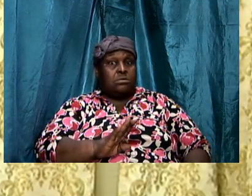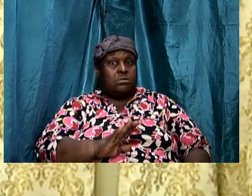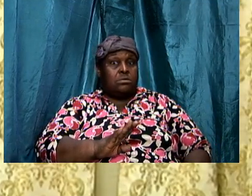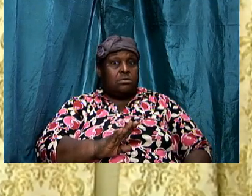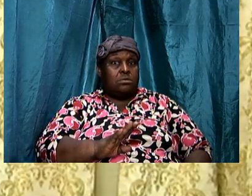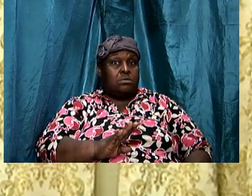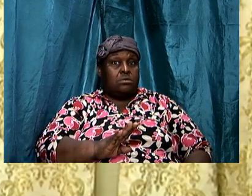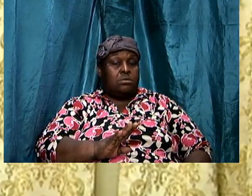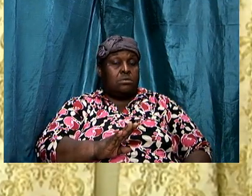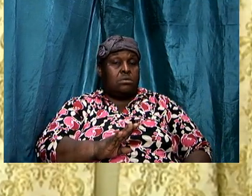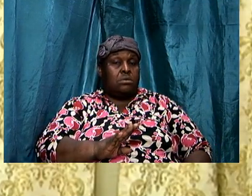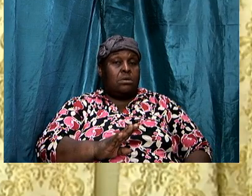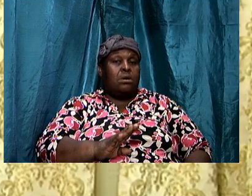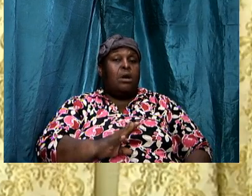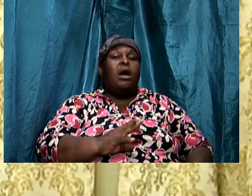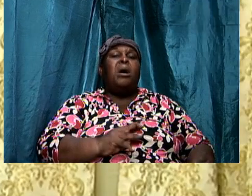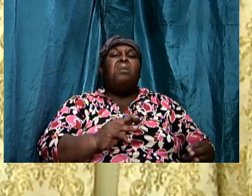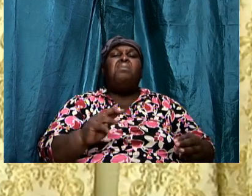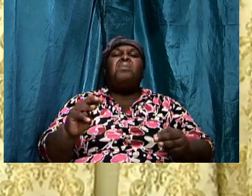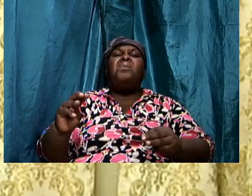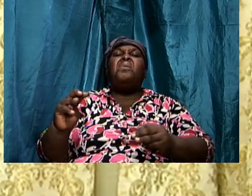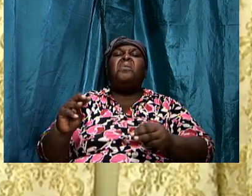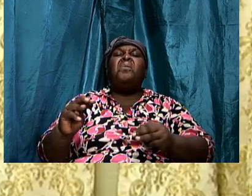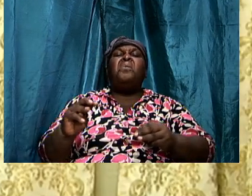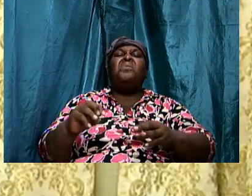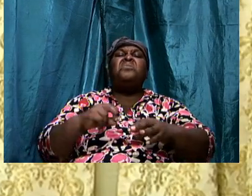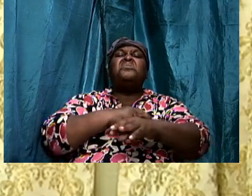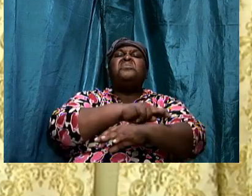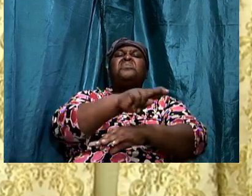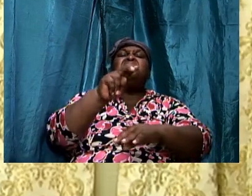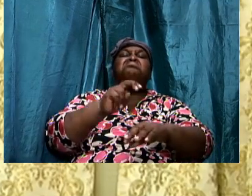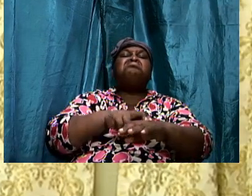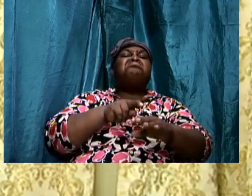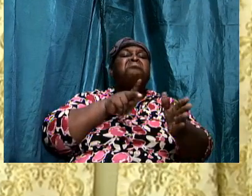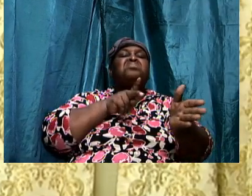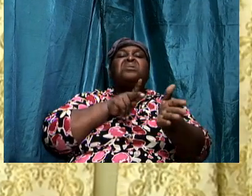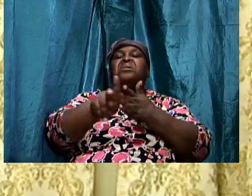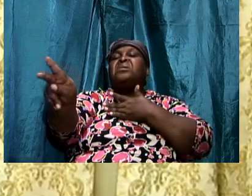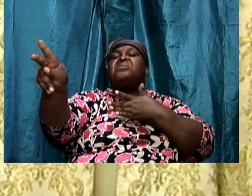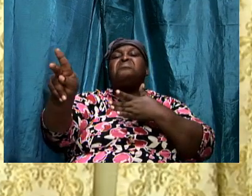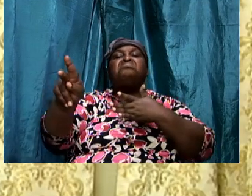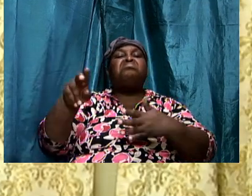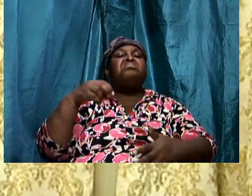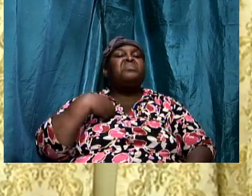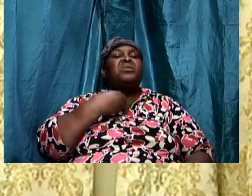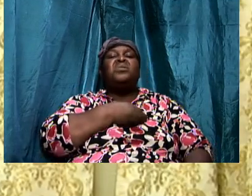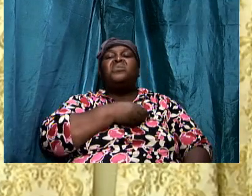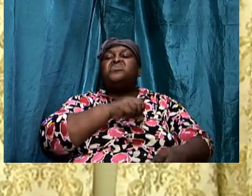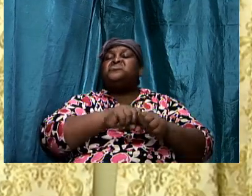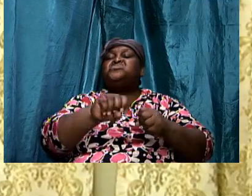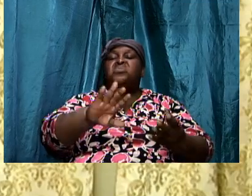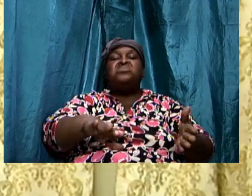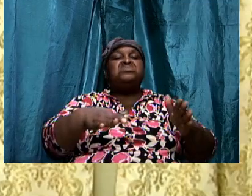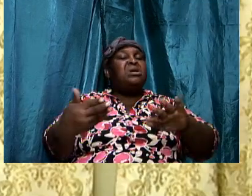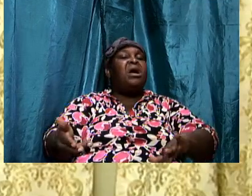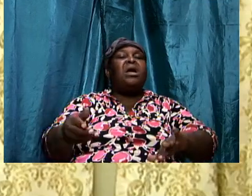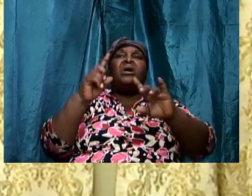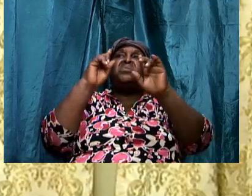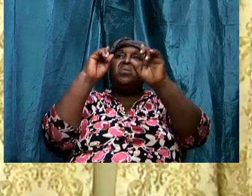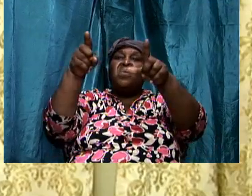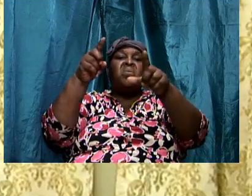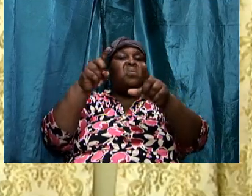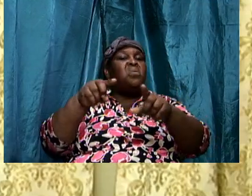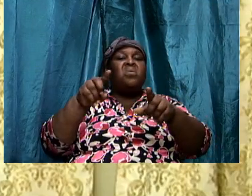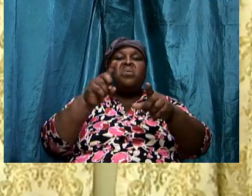and then he moves to physically kill us so that we die and go to a